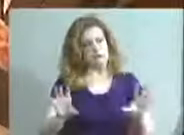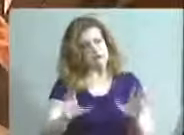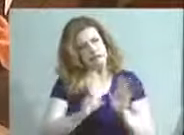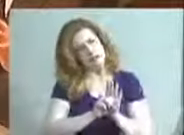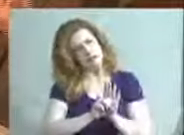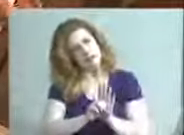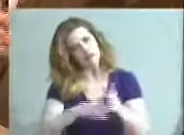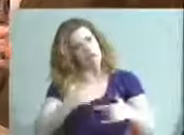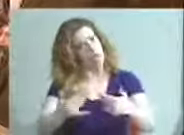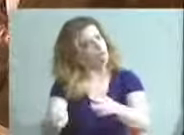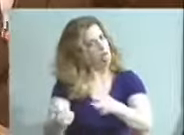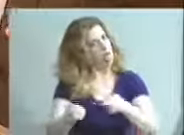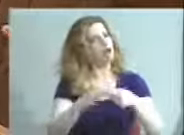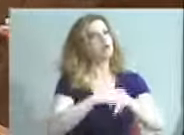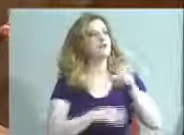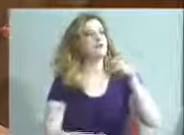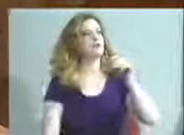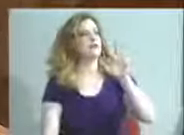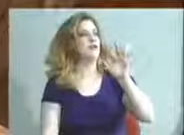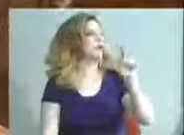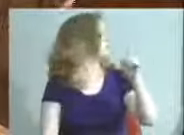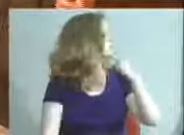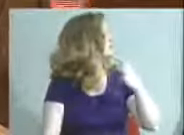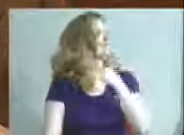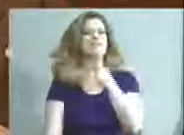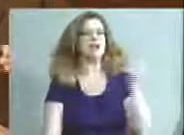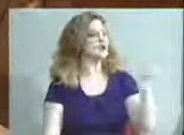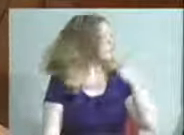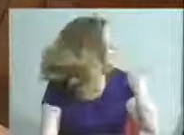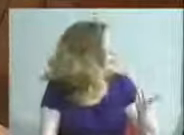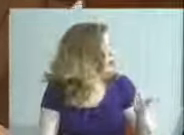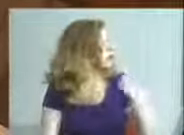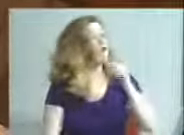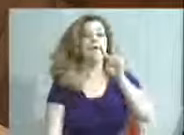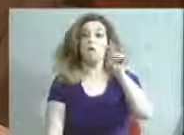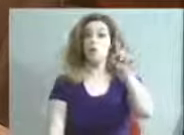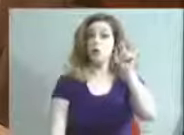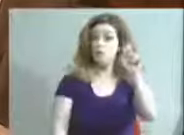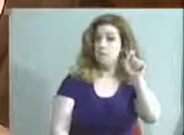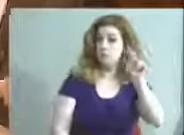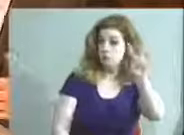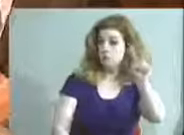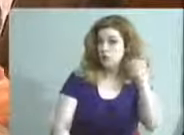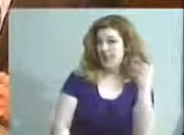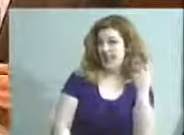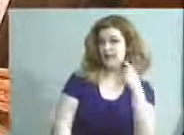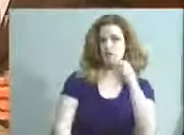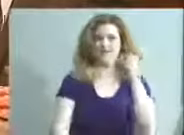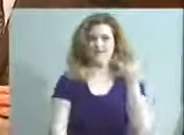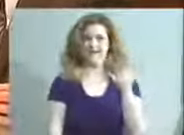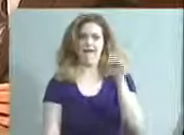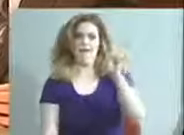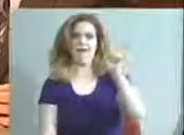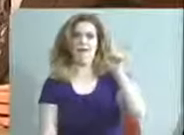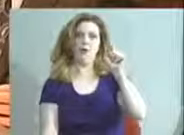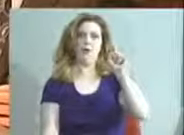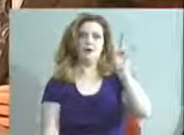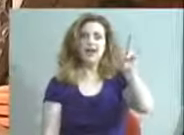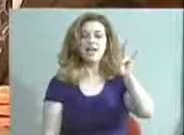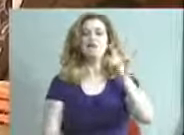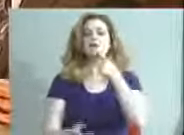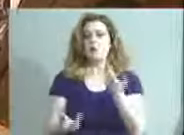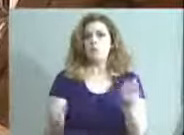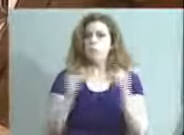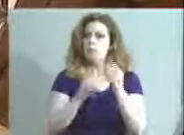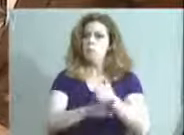stuck on 41.7 now. were 41.2 last year. We had been making more progress than that before,